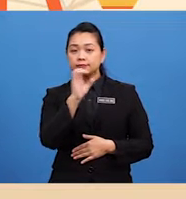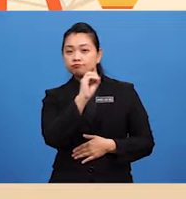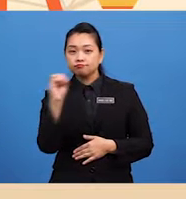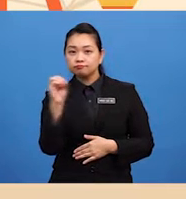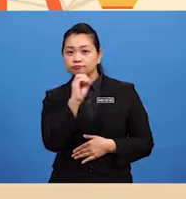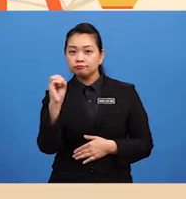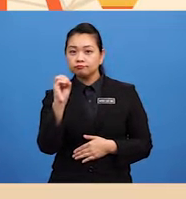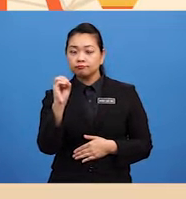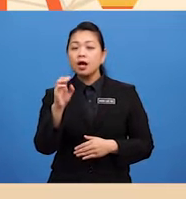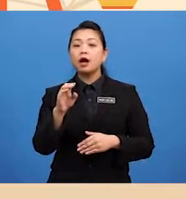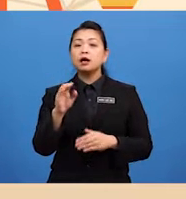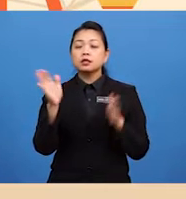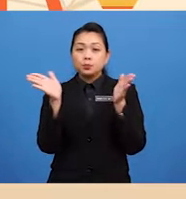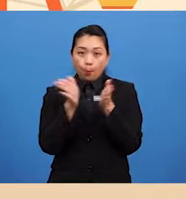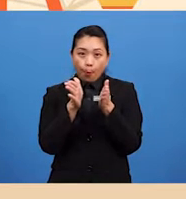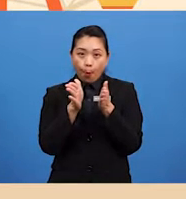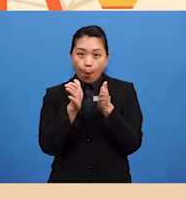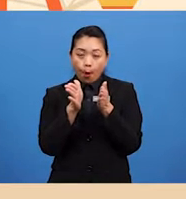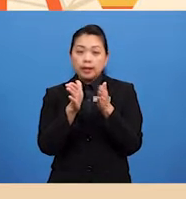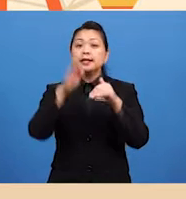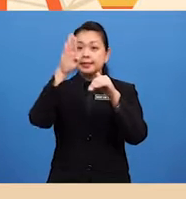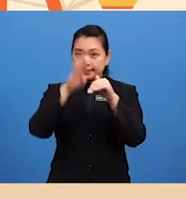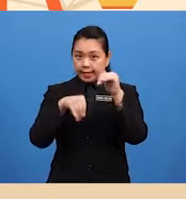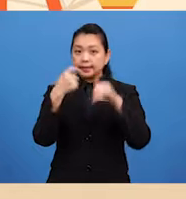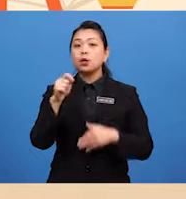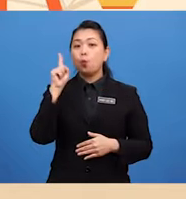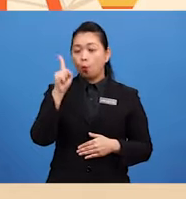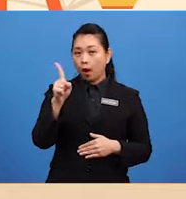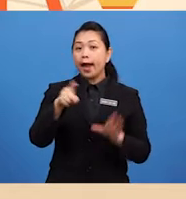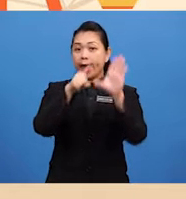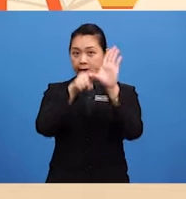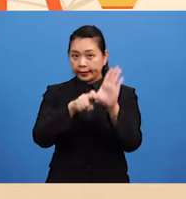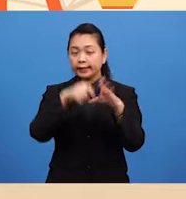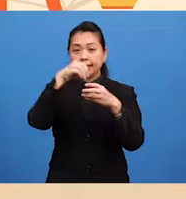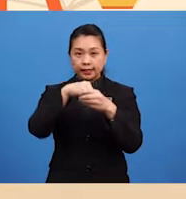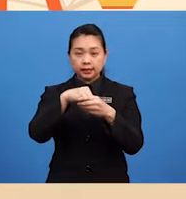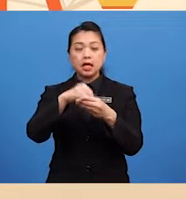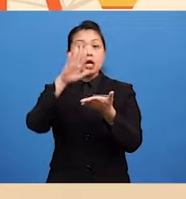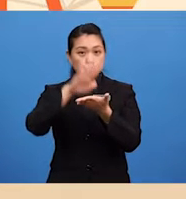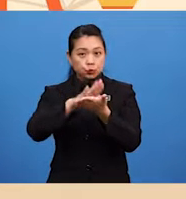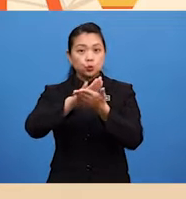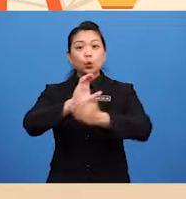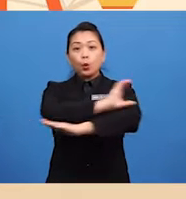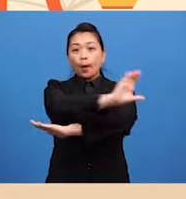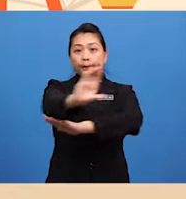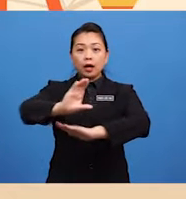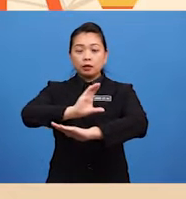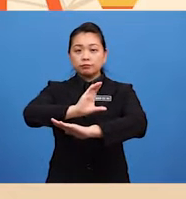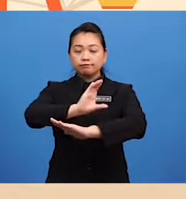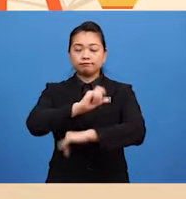The Blank Small Then The One Hanging In The School Compound